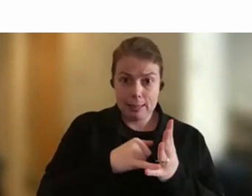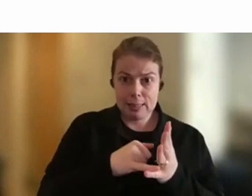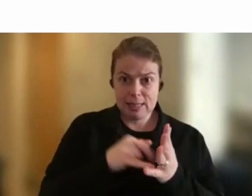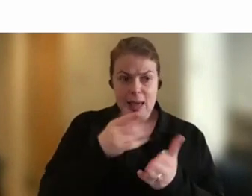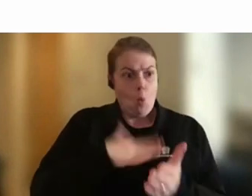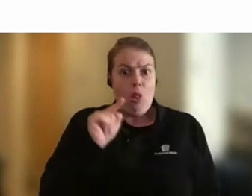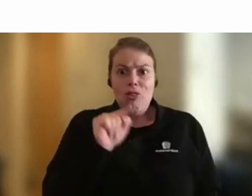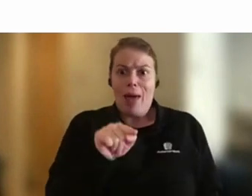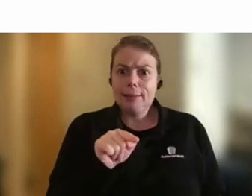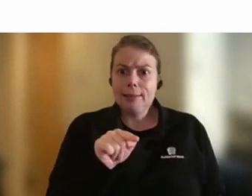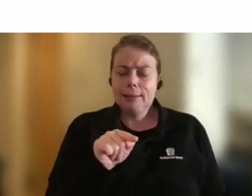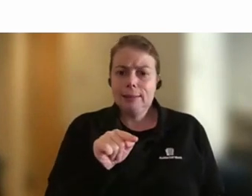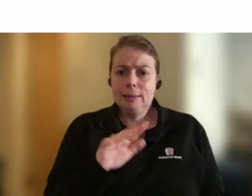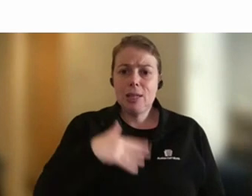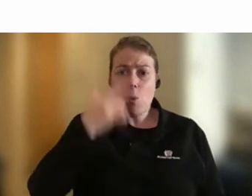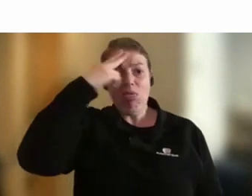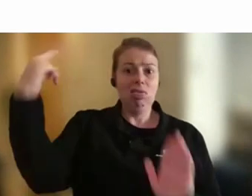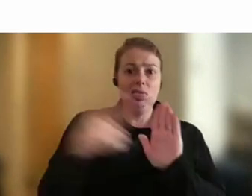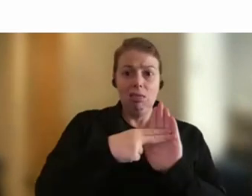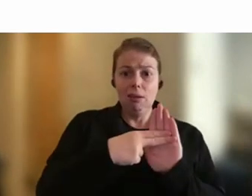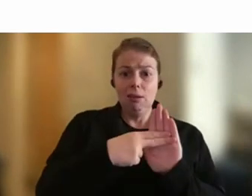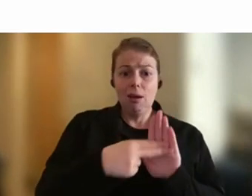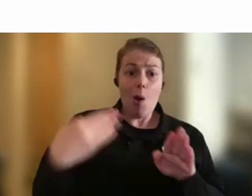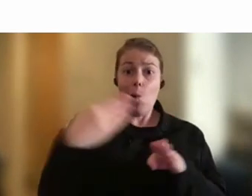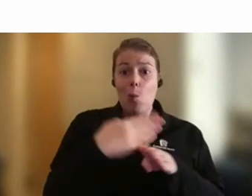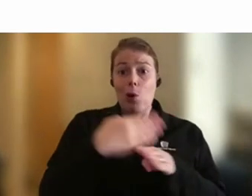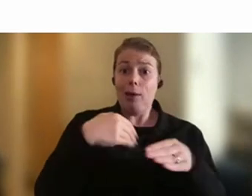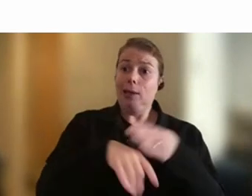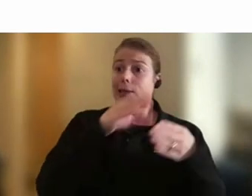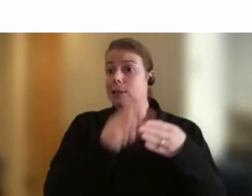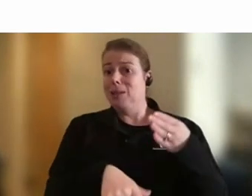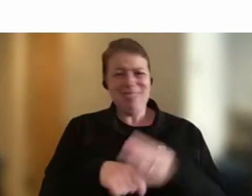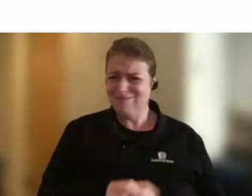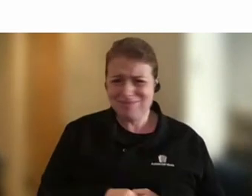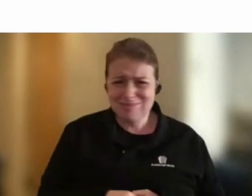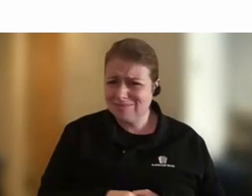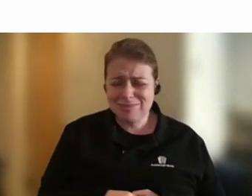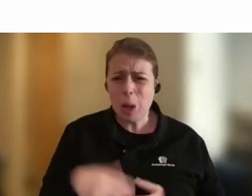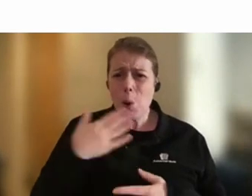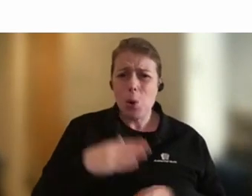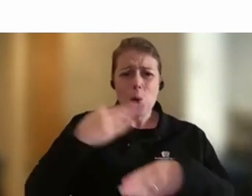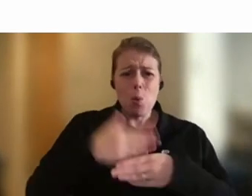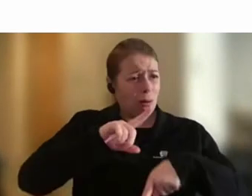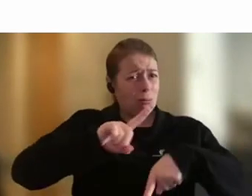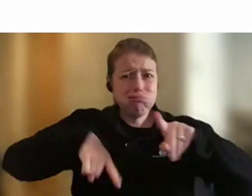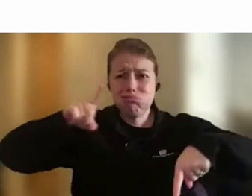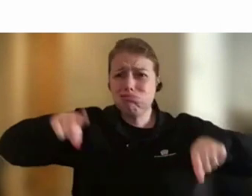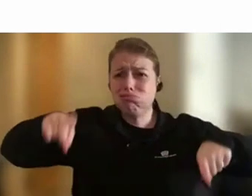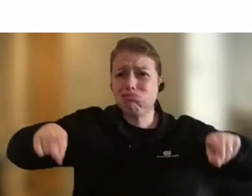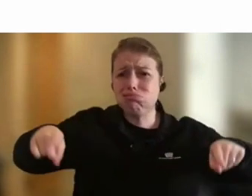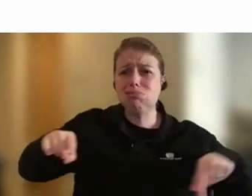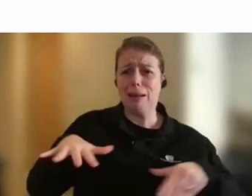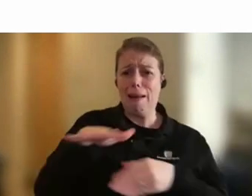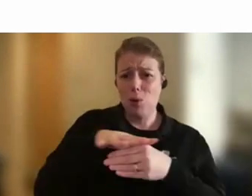They don't want to just be labelled as working in the field of disability. They want to be able to work in a whole array of different spaces. So